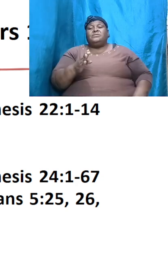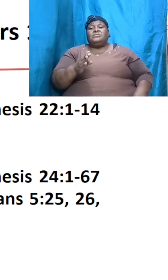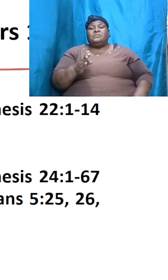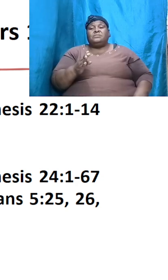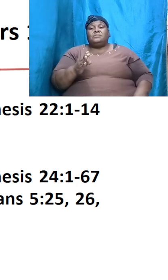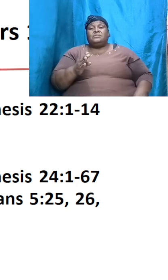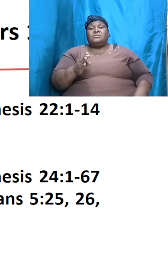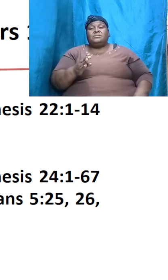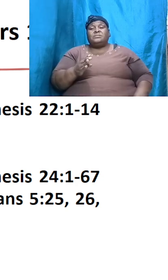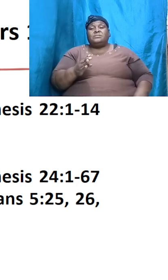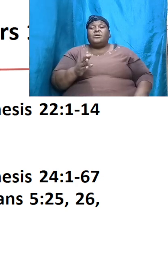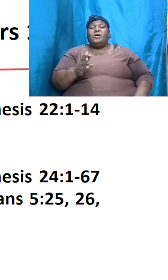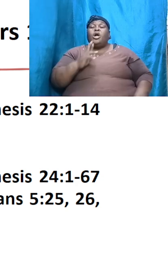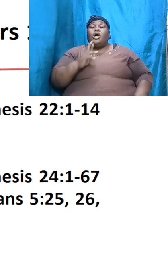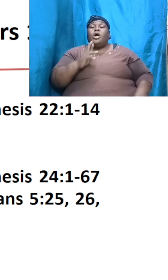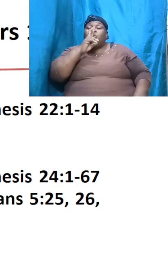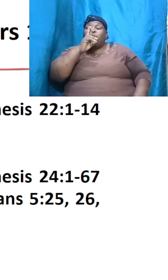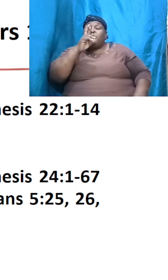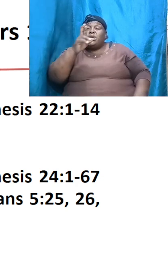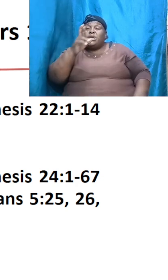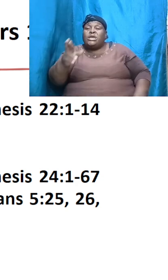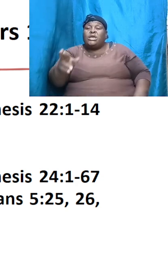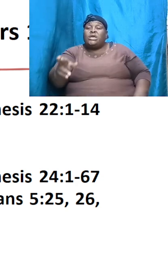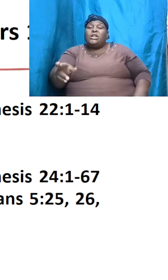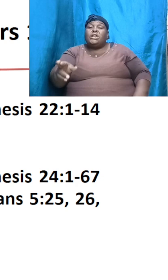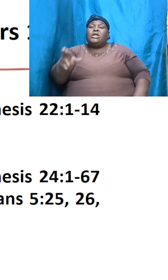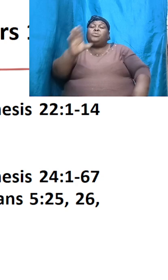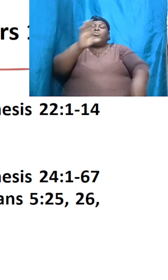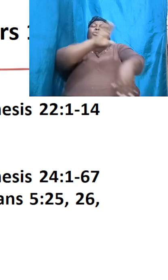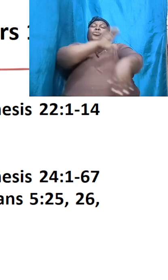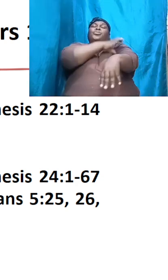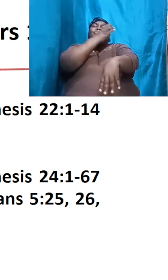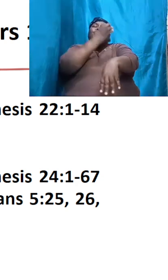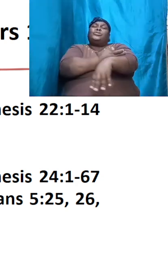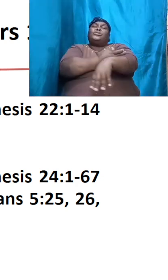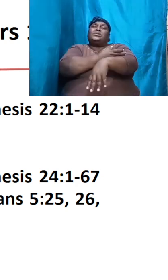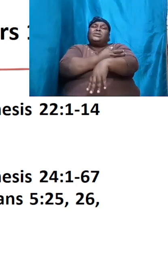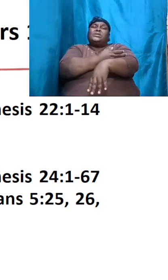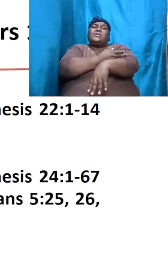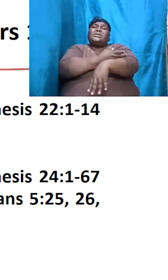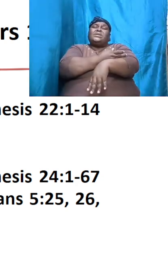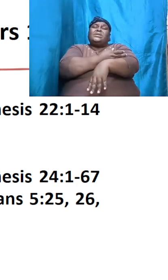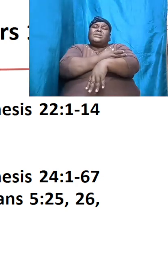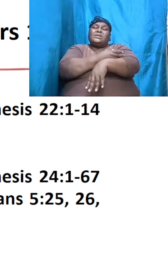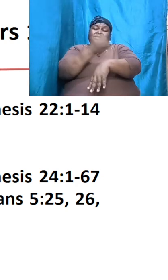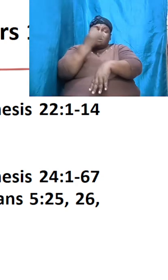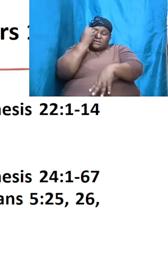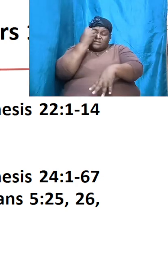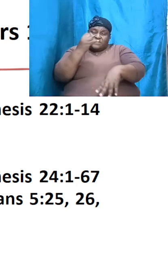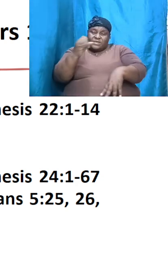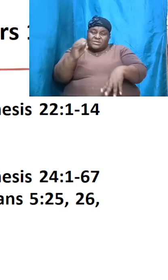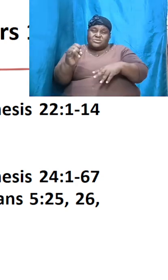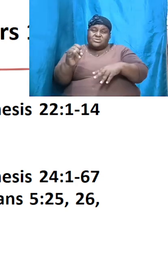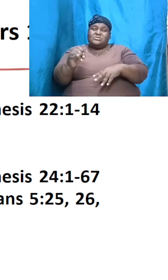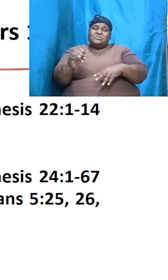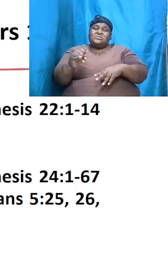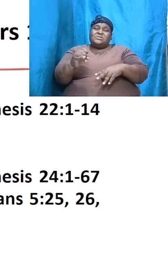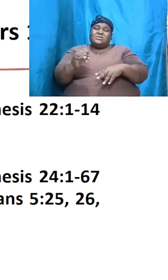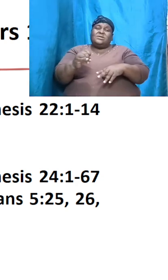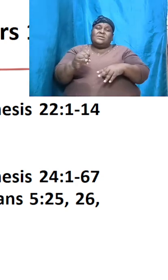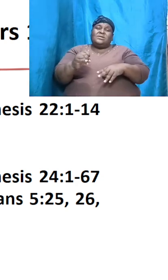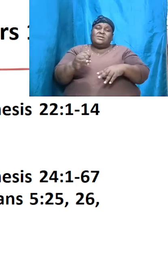a real powerful intervention by an